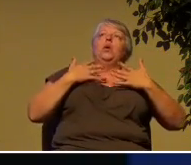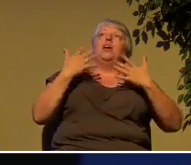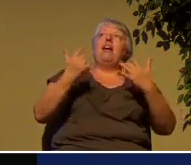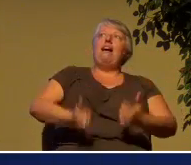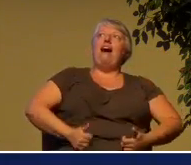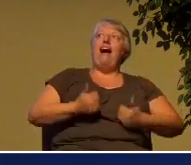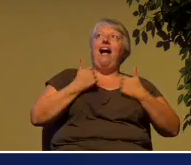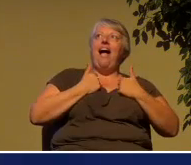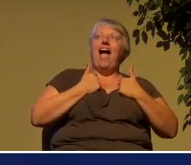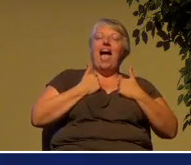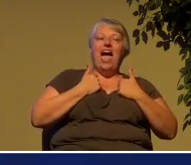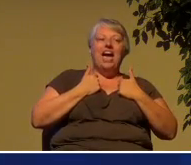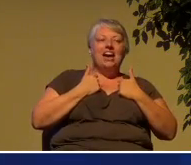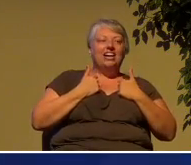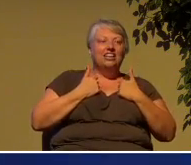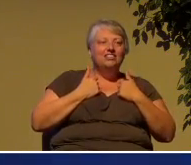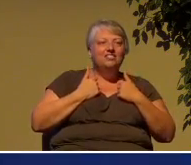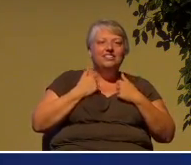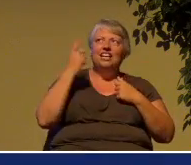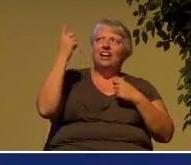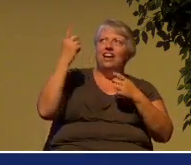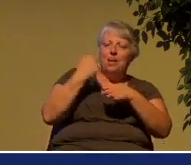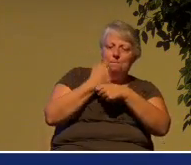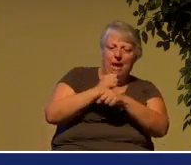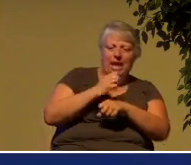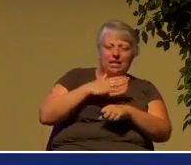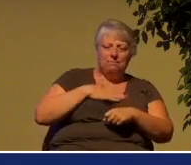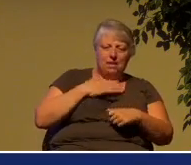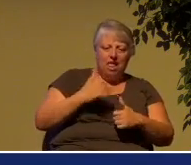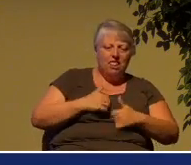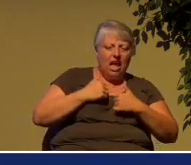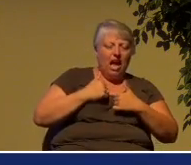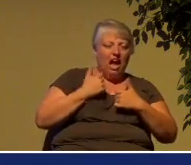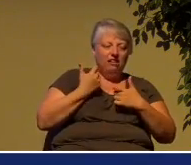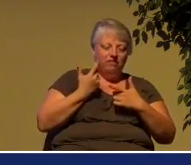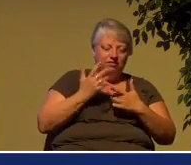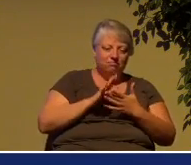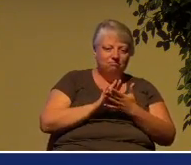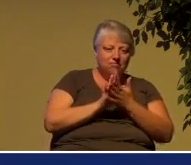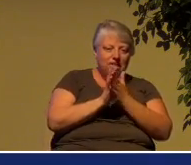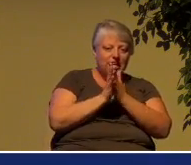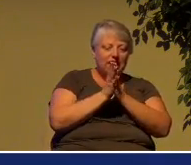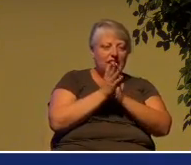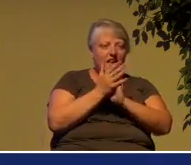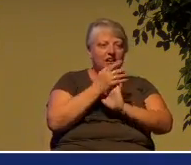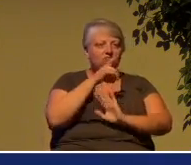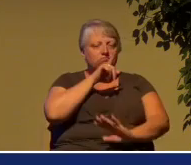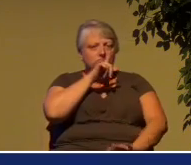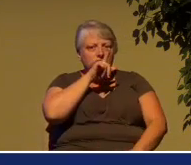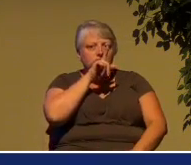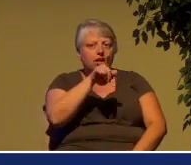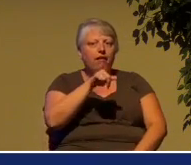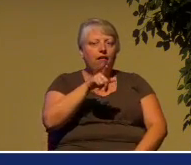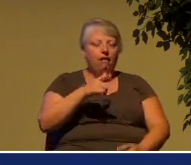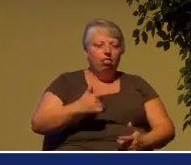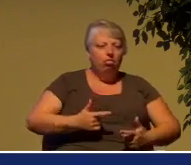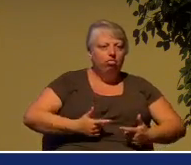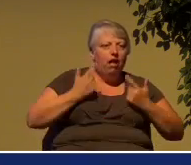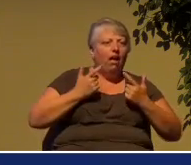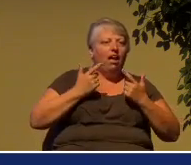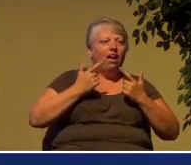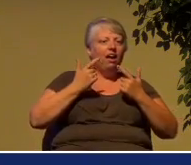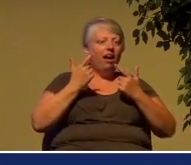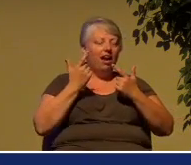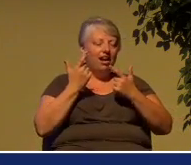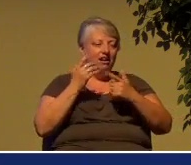Then he puts flesh on the bones and skin on the bones, and then he breathes his spirit into me so that something